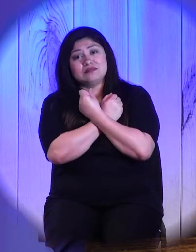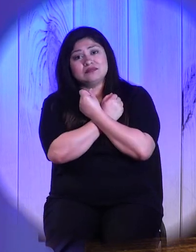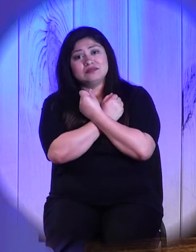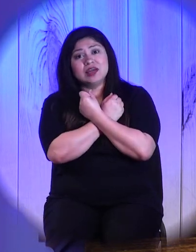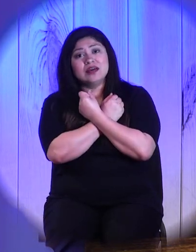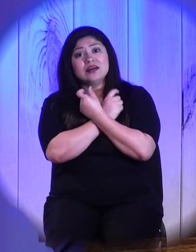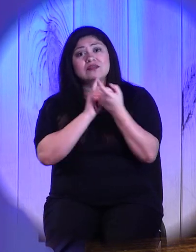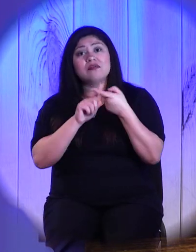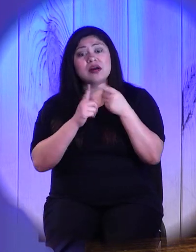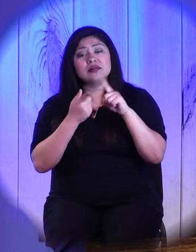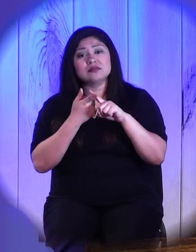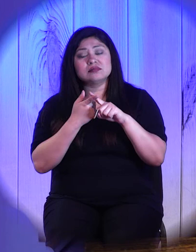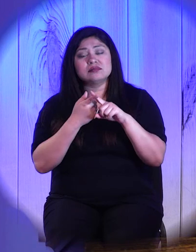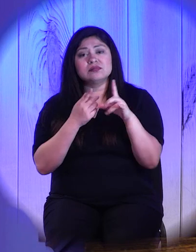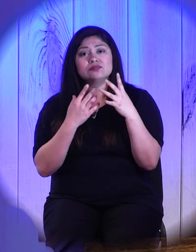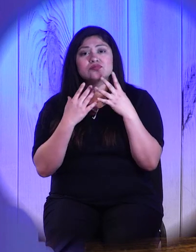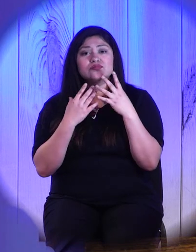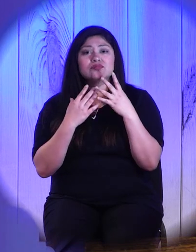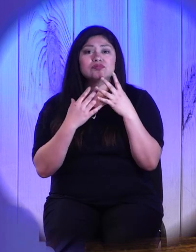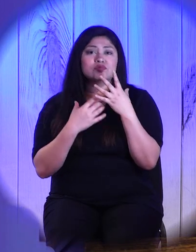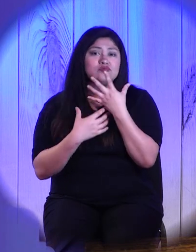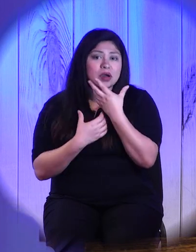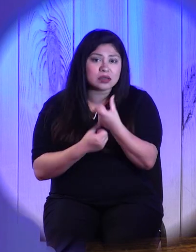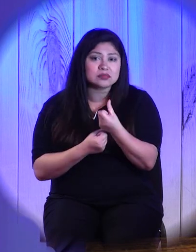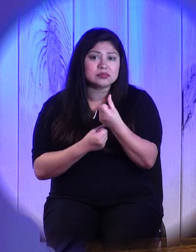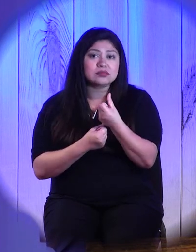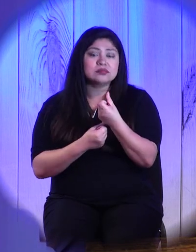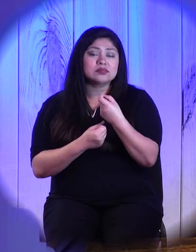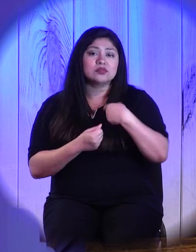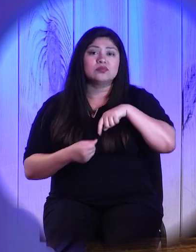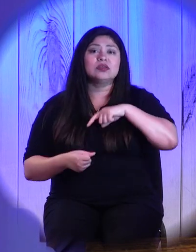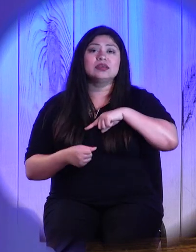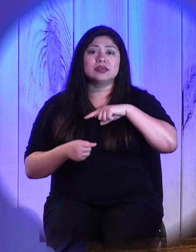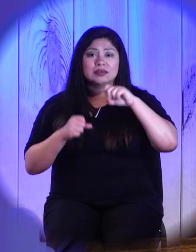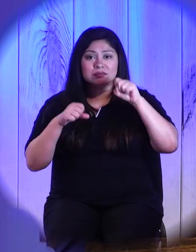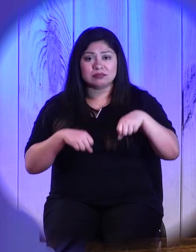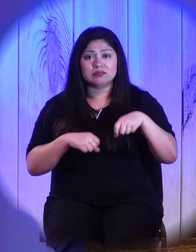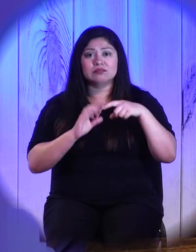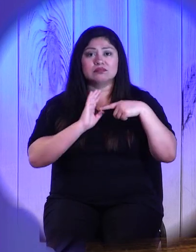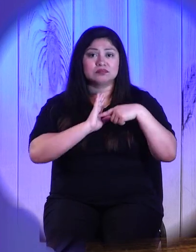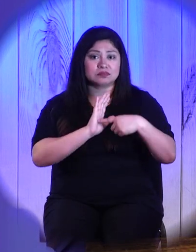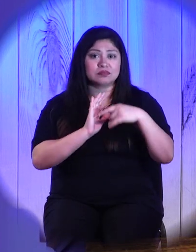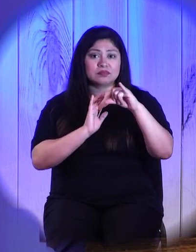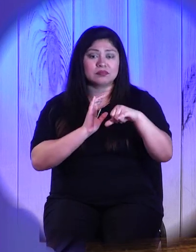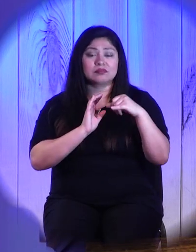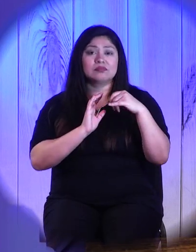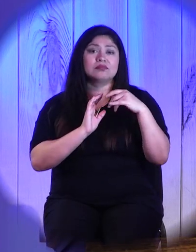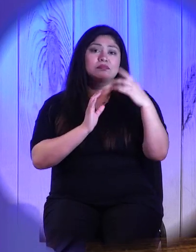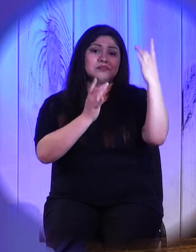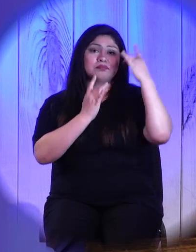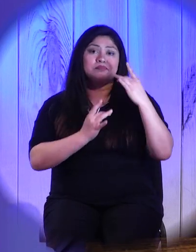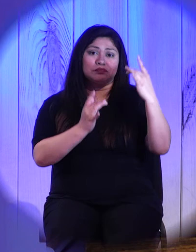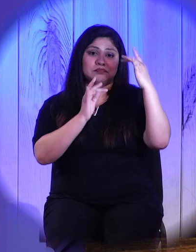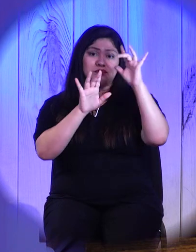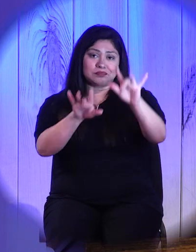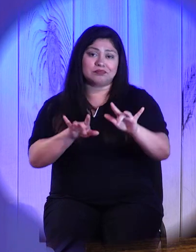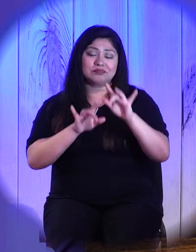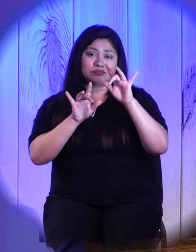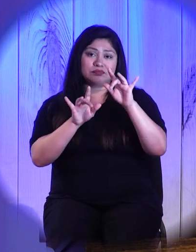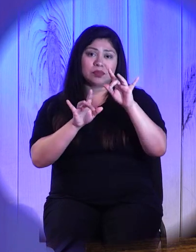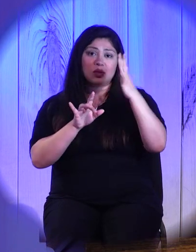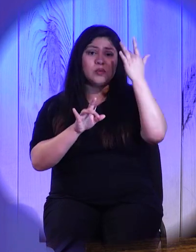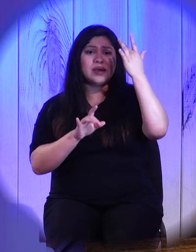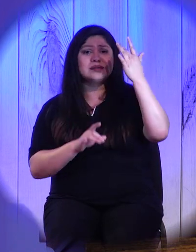can show that mercy, not because we expect it from other people, but rather because God has